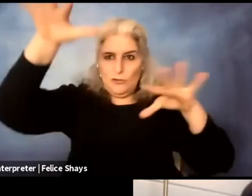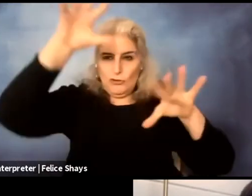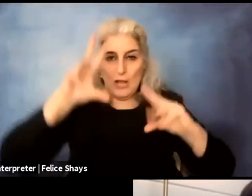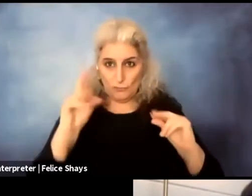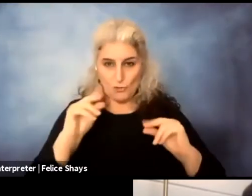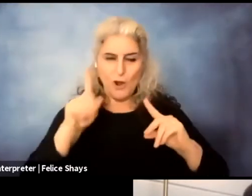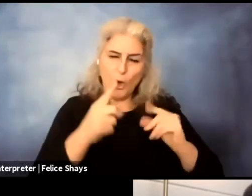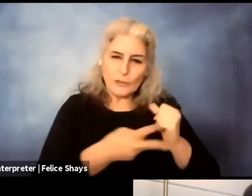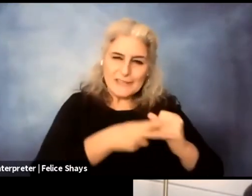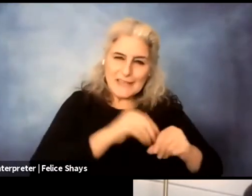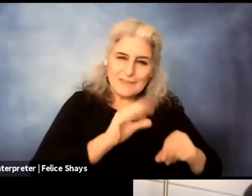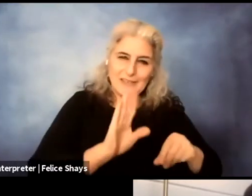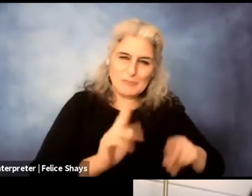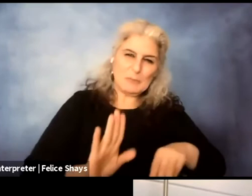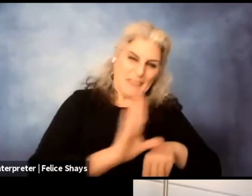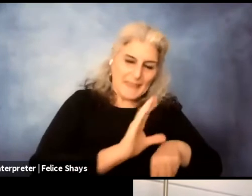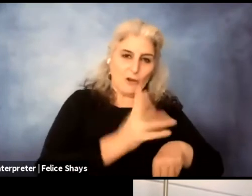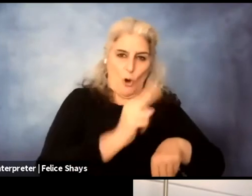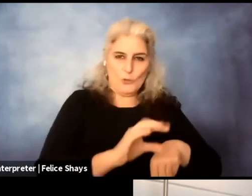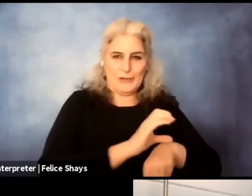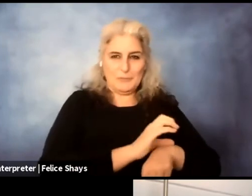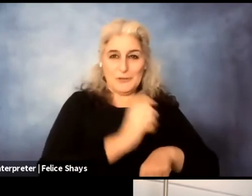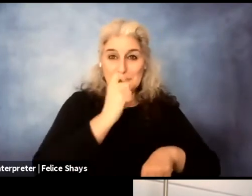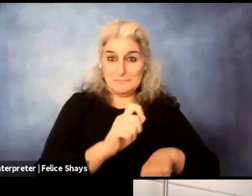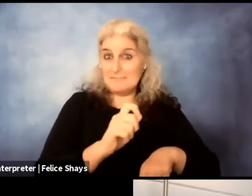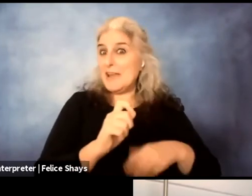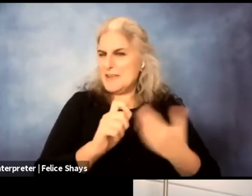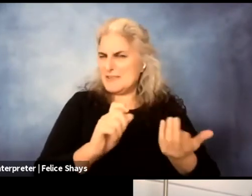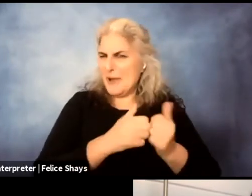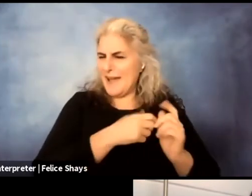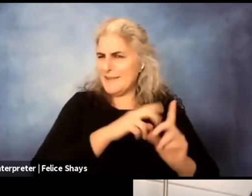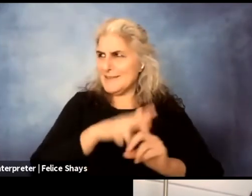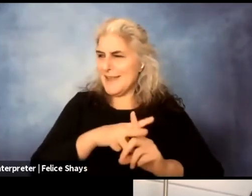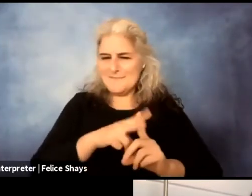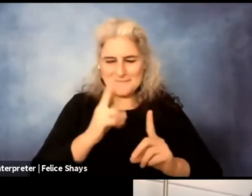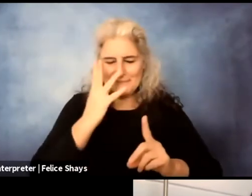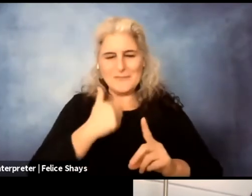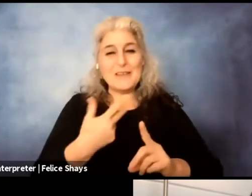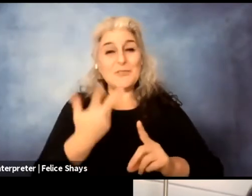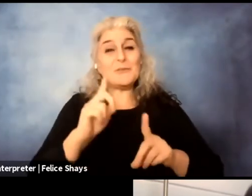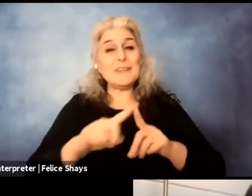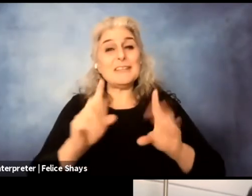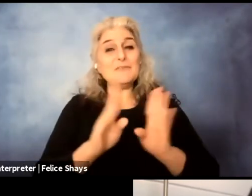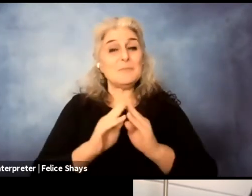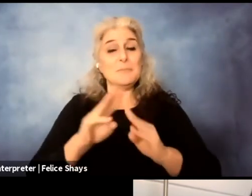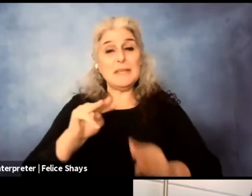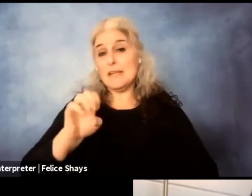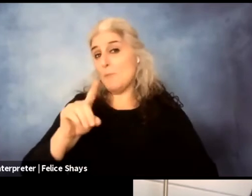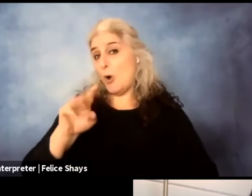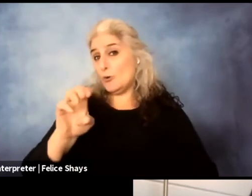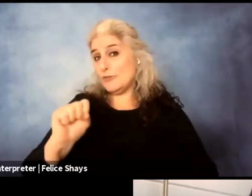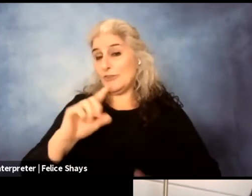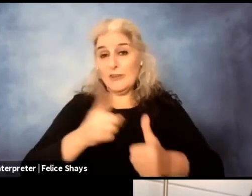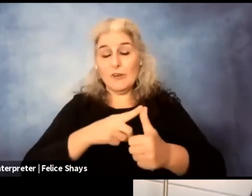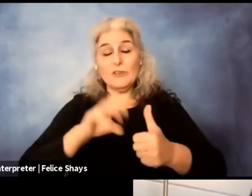there are three different meeting modes. Um, so there is egalitarian, there is, um,